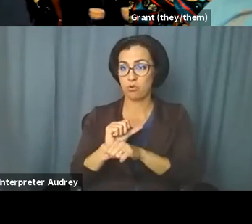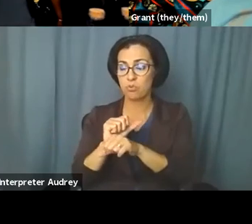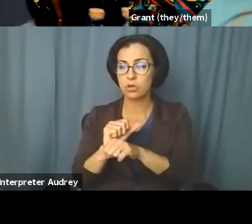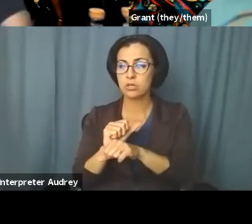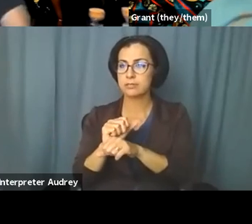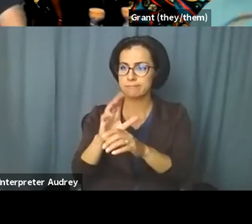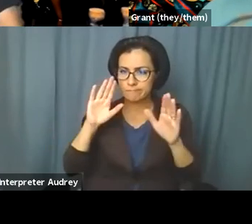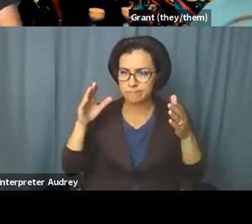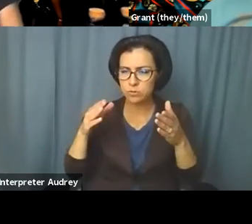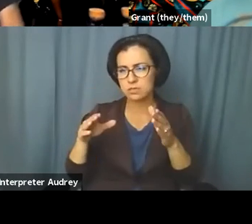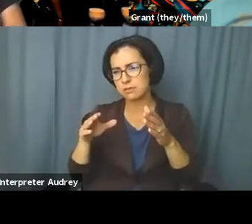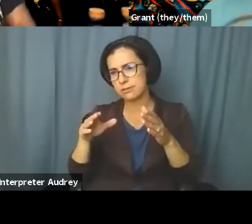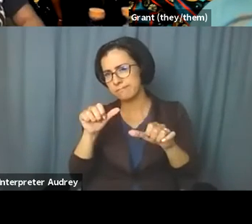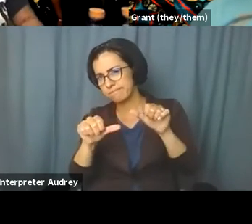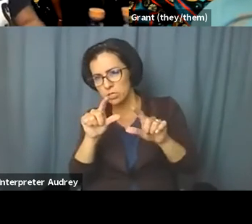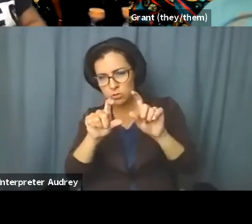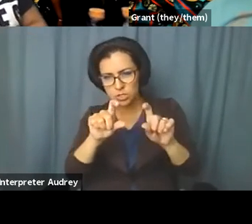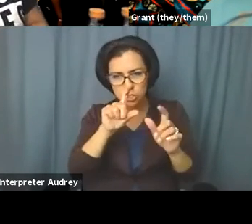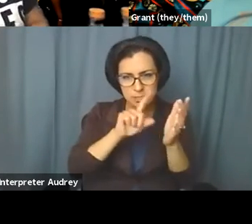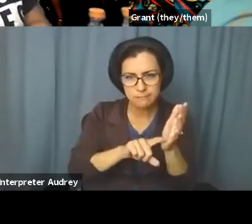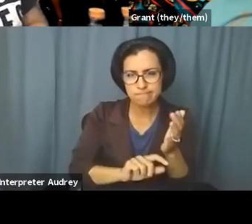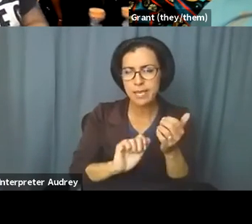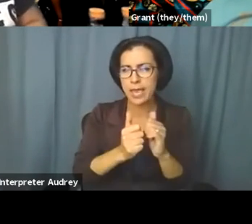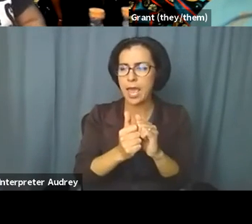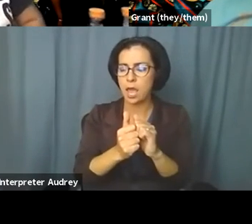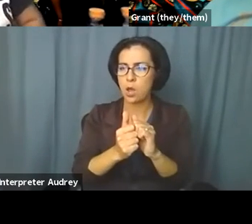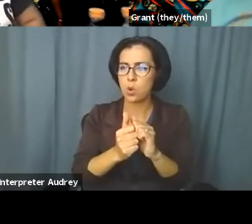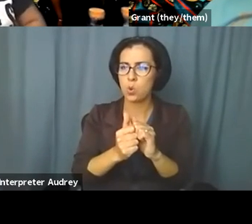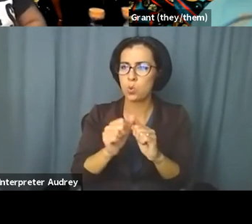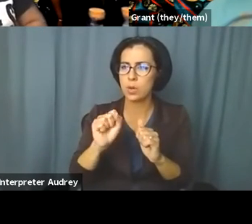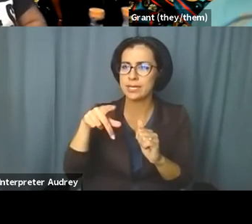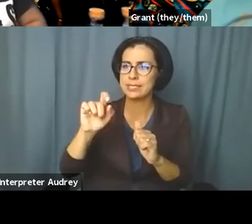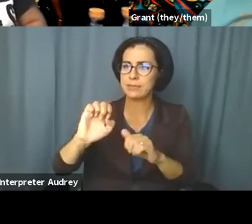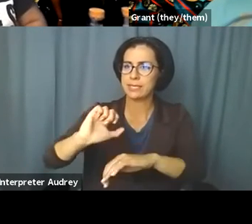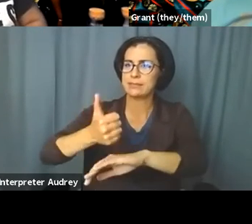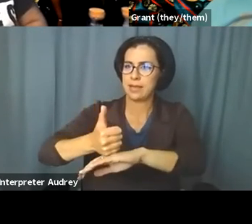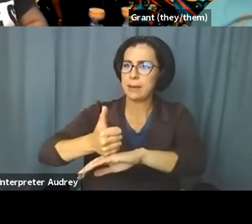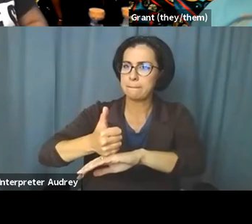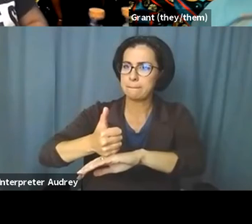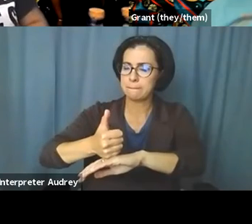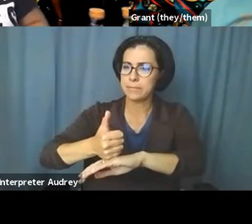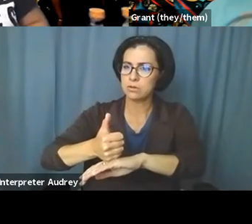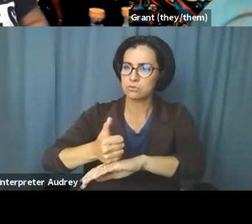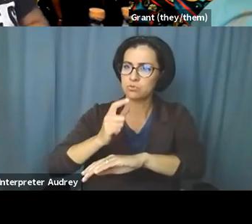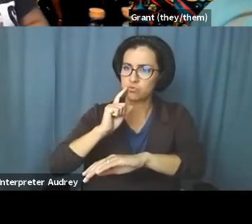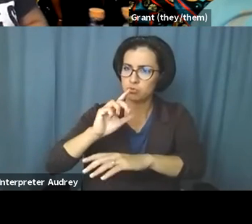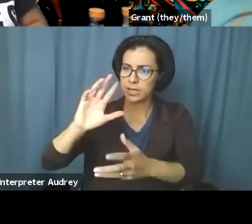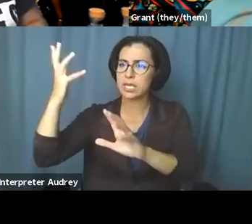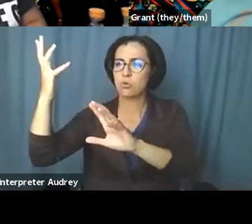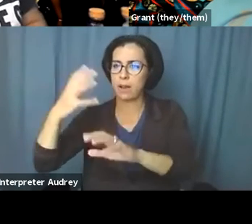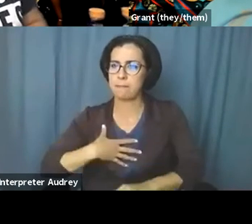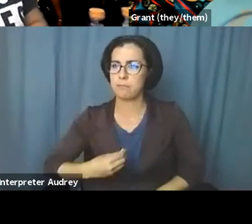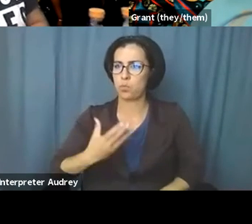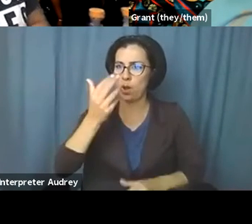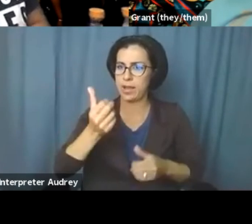questioning how spaces are designed, um, as sites of interrupting white supremacist culture. Um,